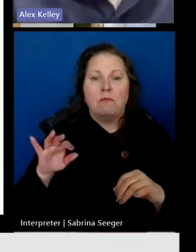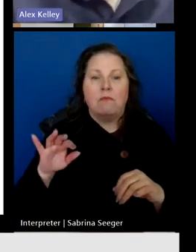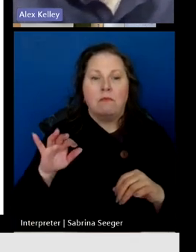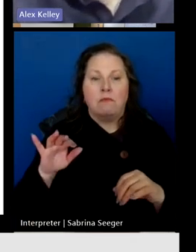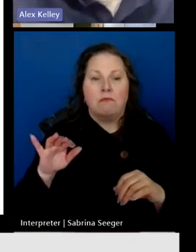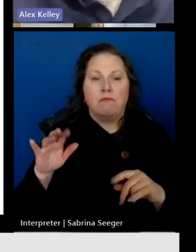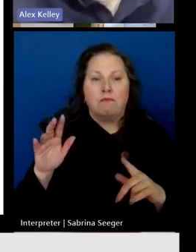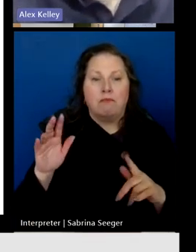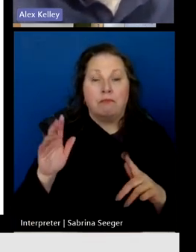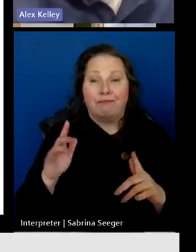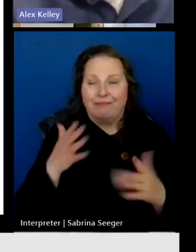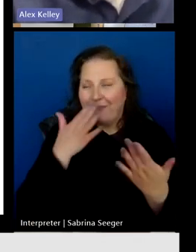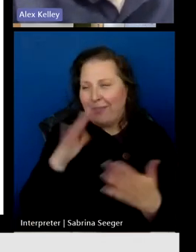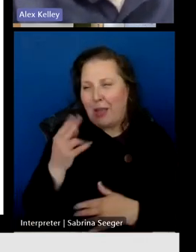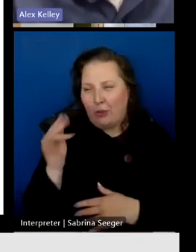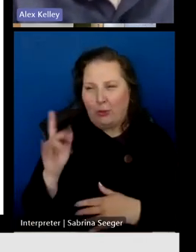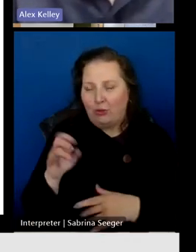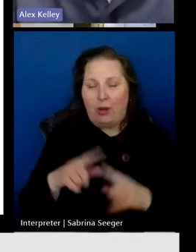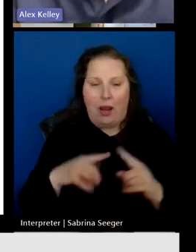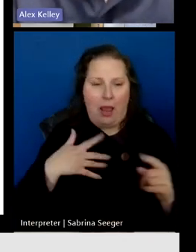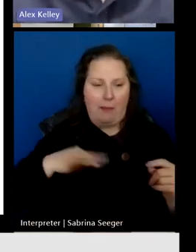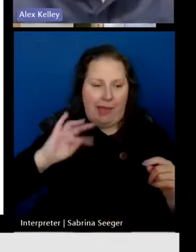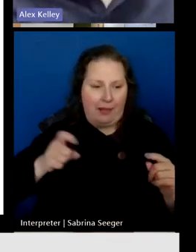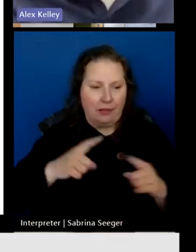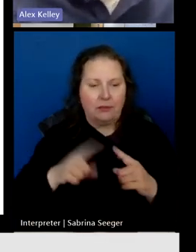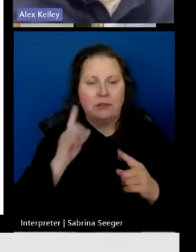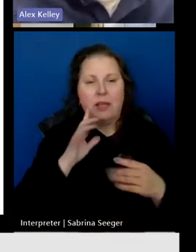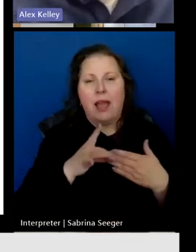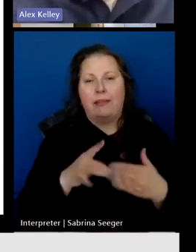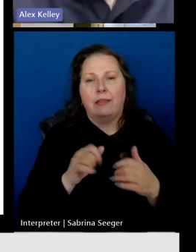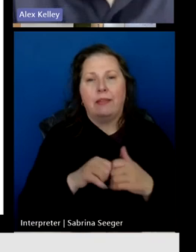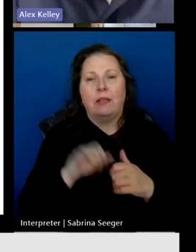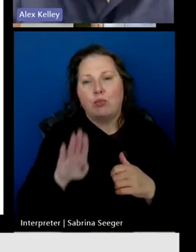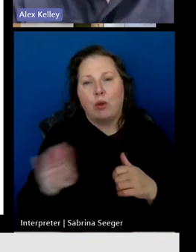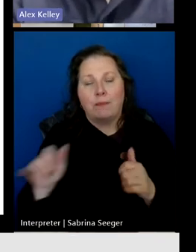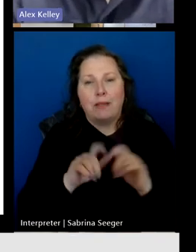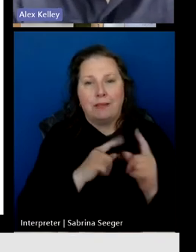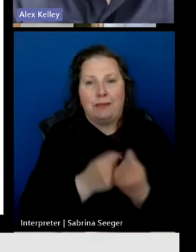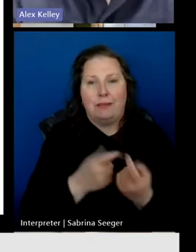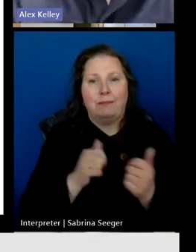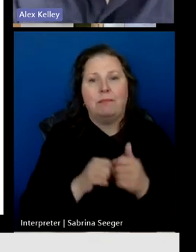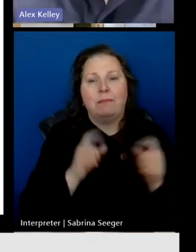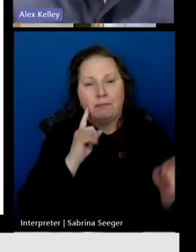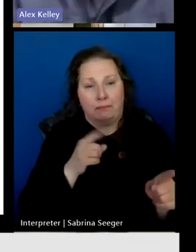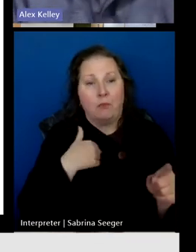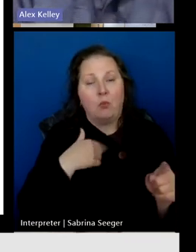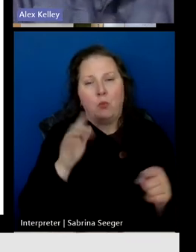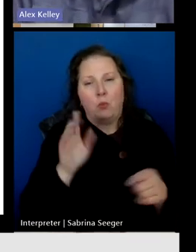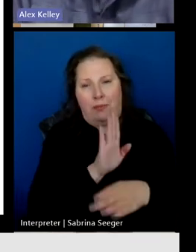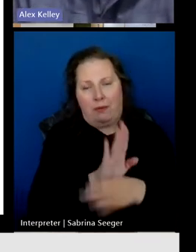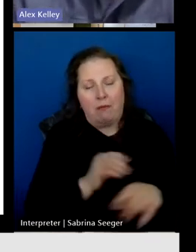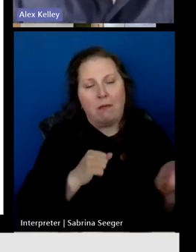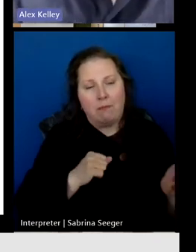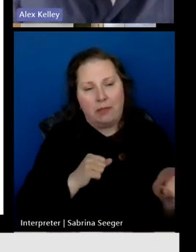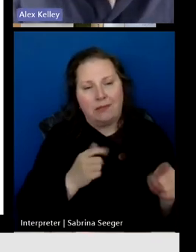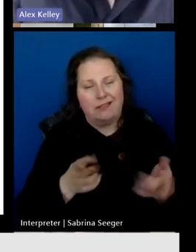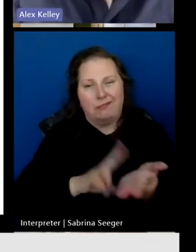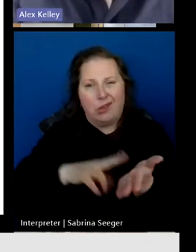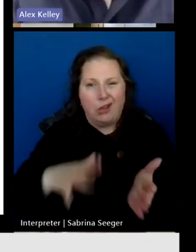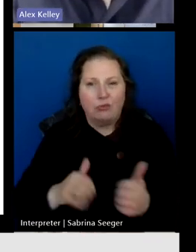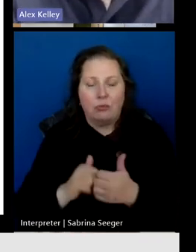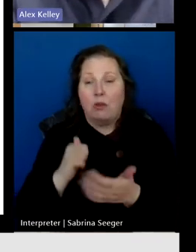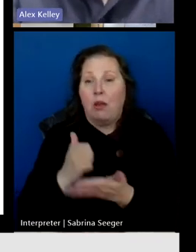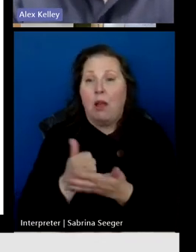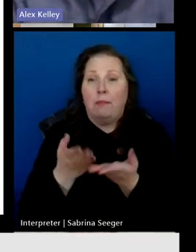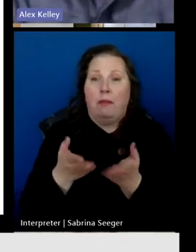So thank you, Hunter. My name is Alex Kelly. I lead the broadband team at Rural Innovation Strategies, Inc. We're one of the contractors who've been